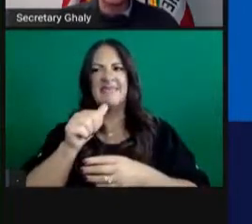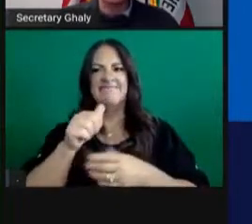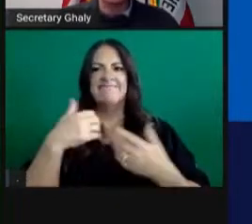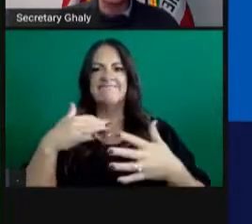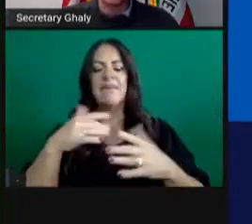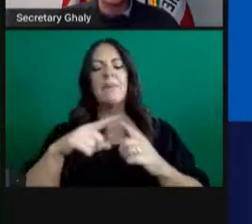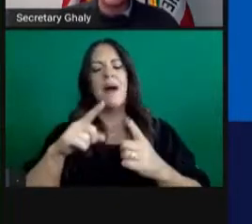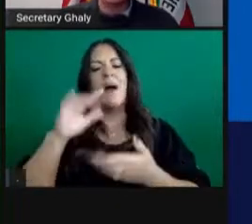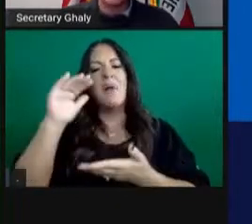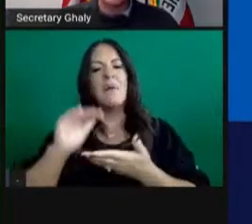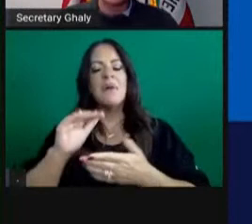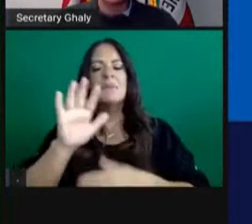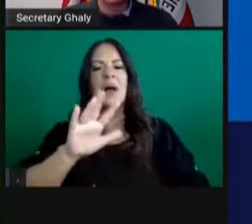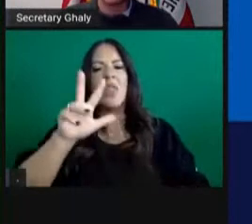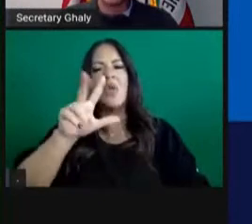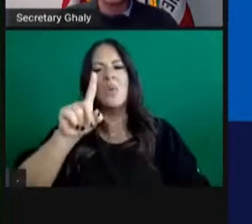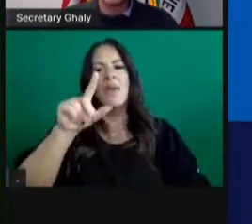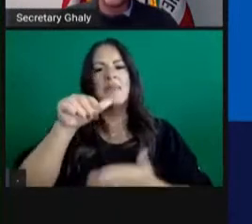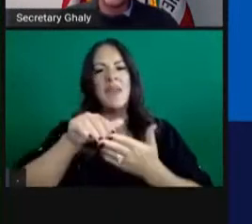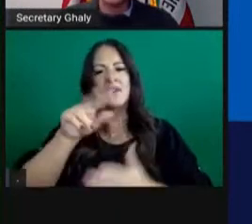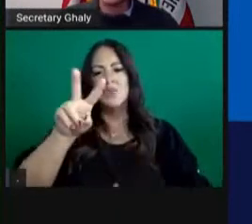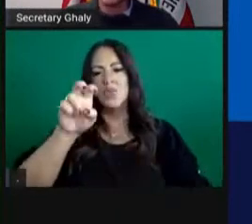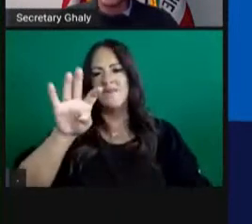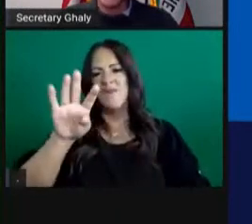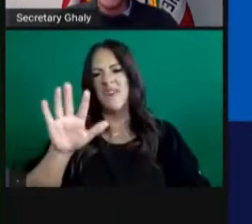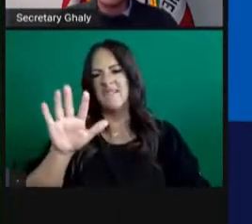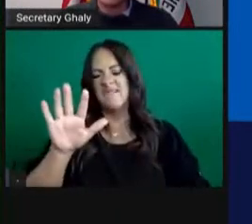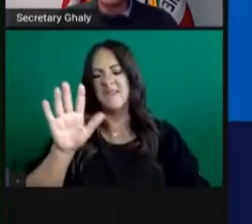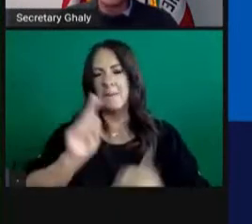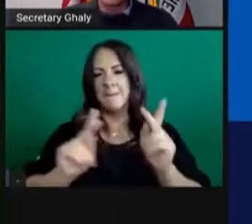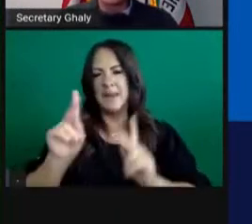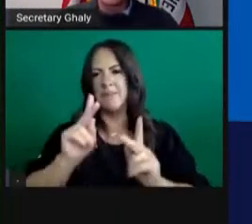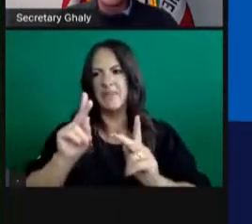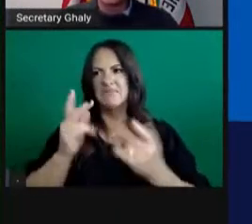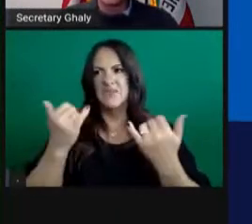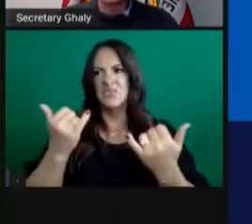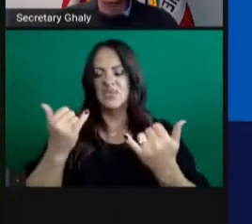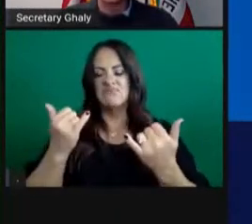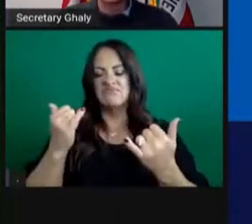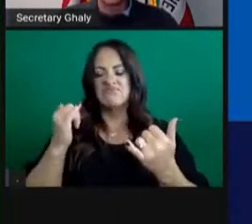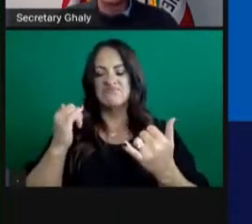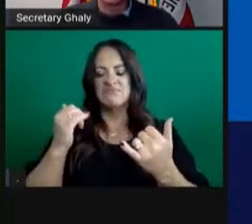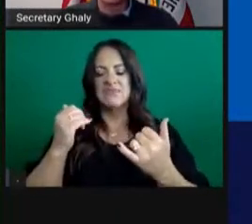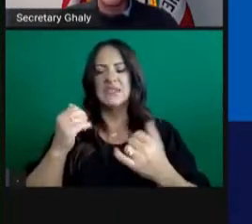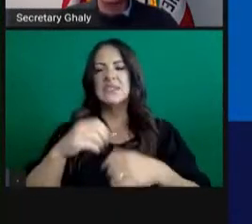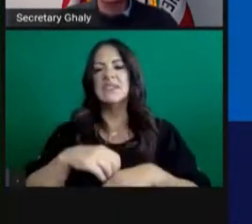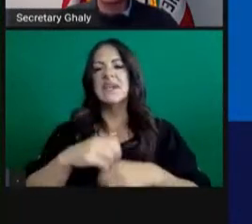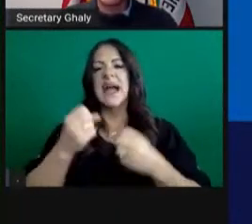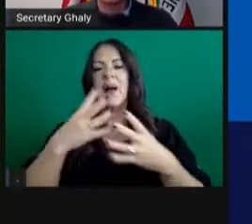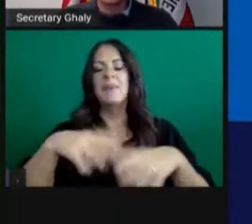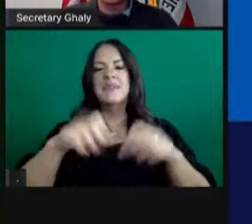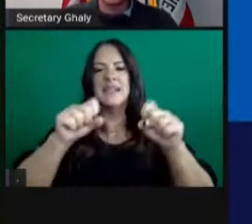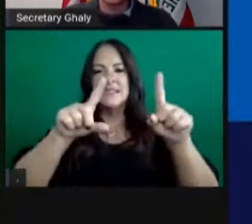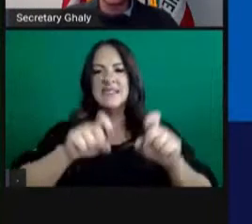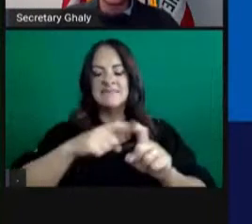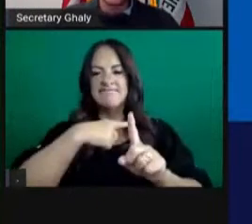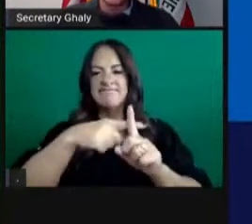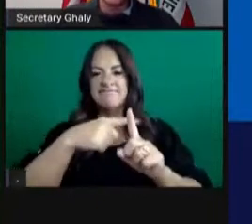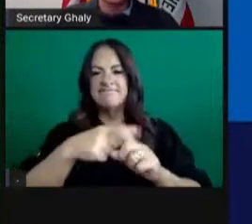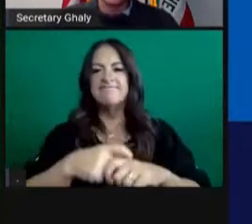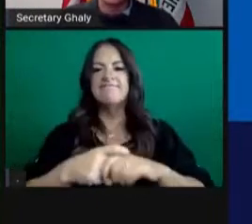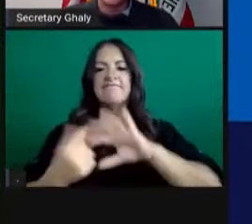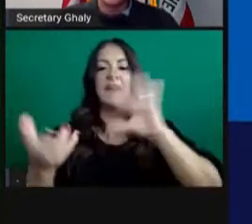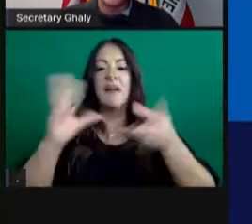31,245 cases reported today. Our seven-day average still nearly 37,500.